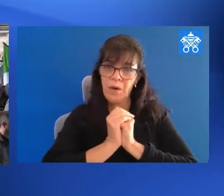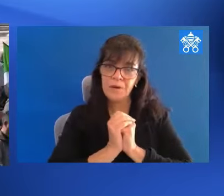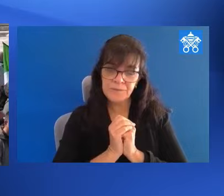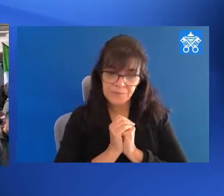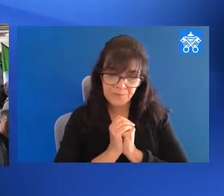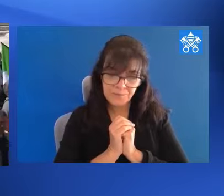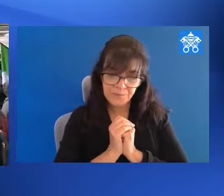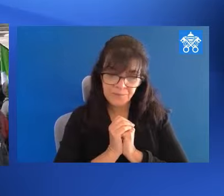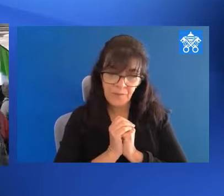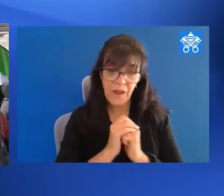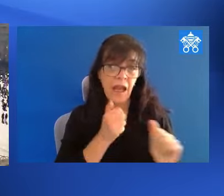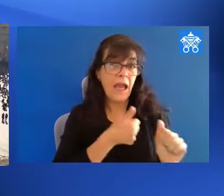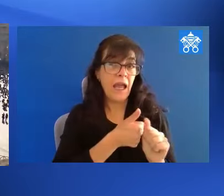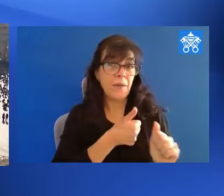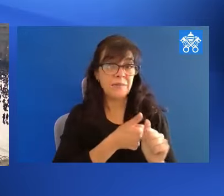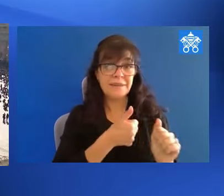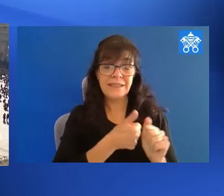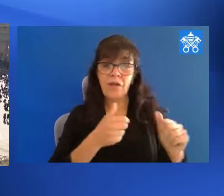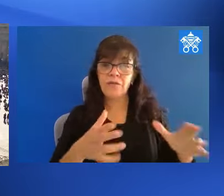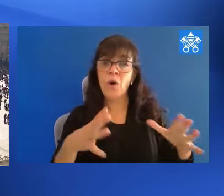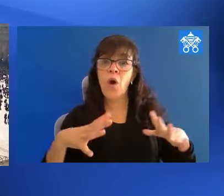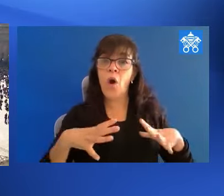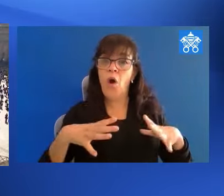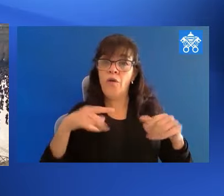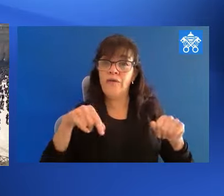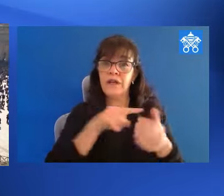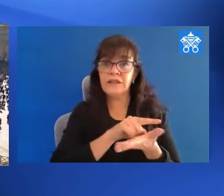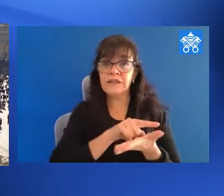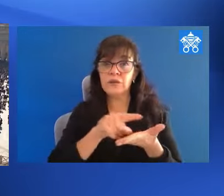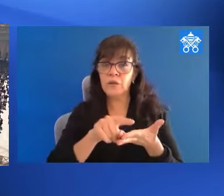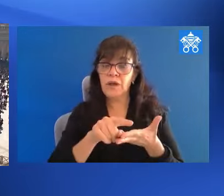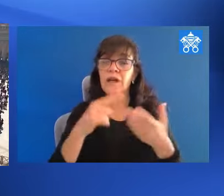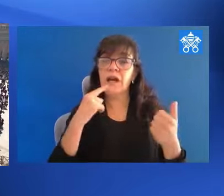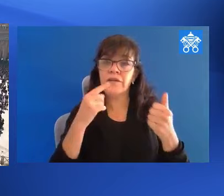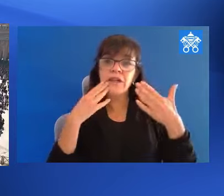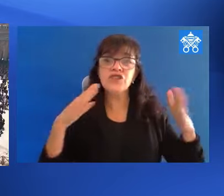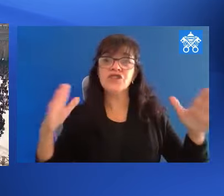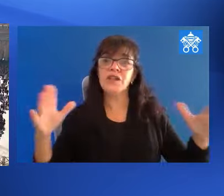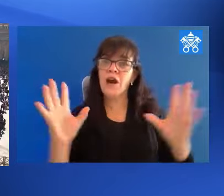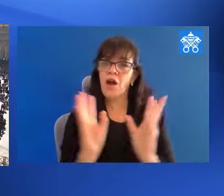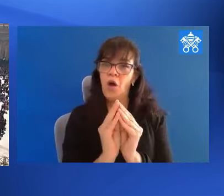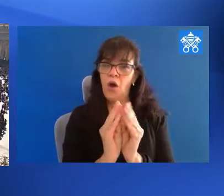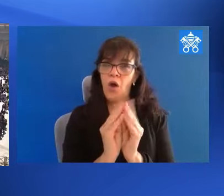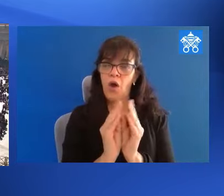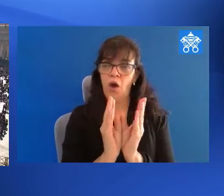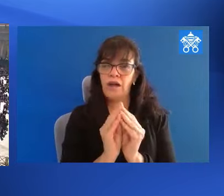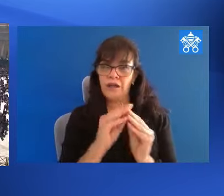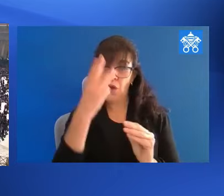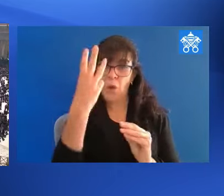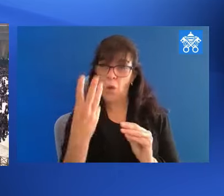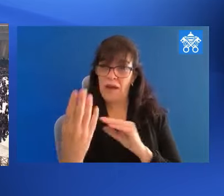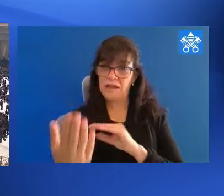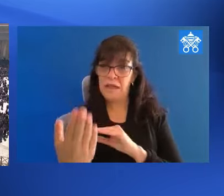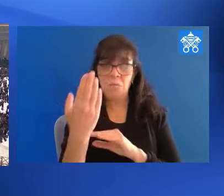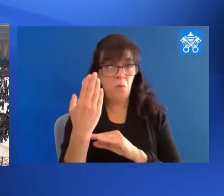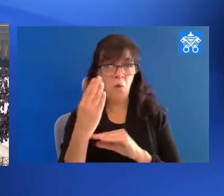His own engagements are suspended throughout this week, and this includes the general audience, which usually takes place on